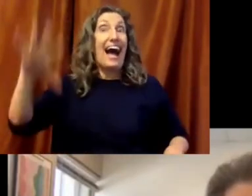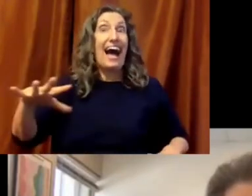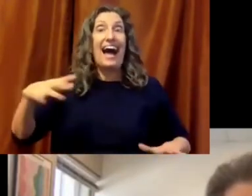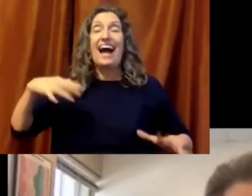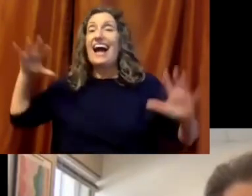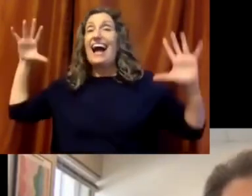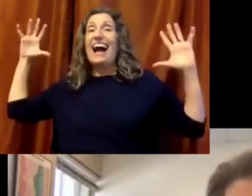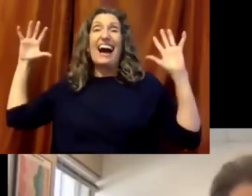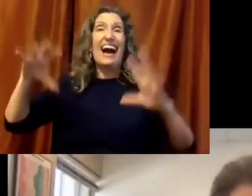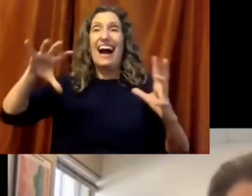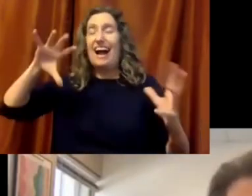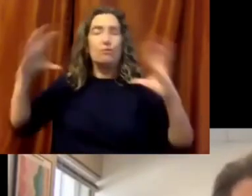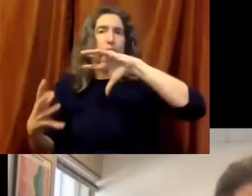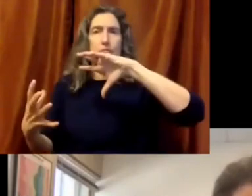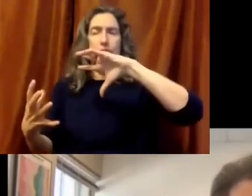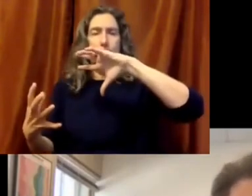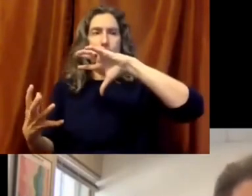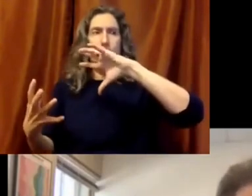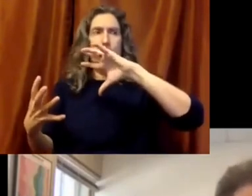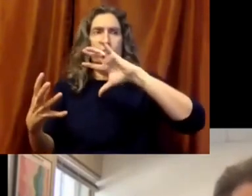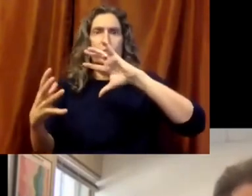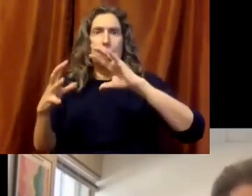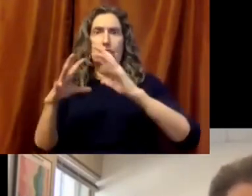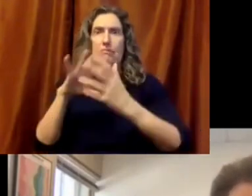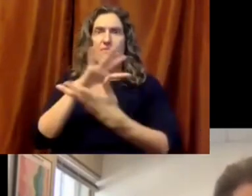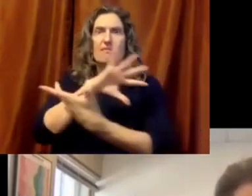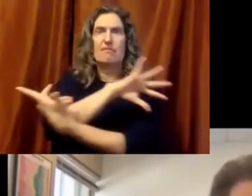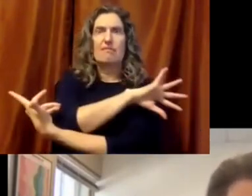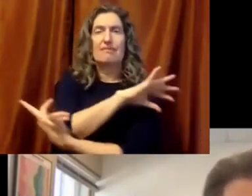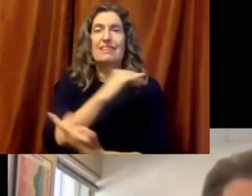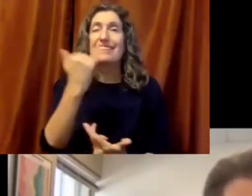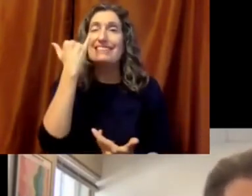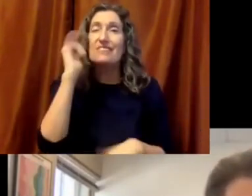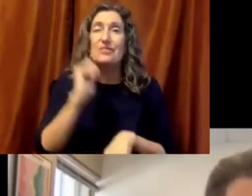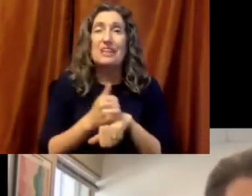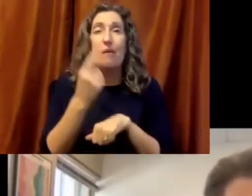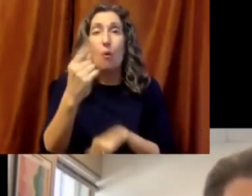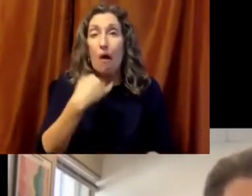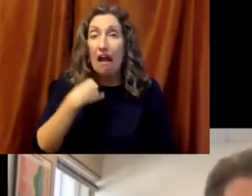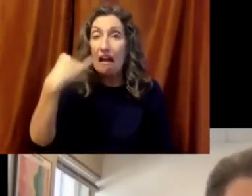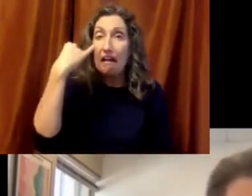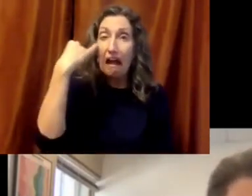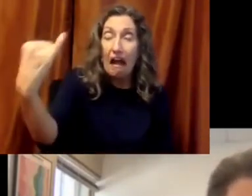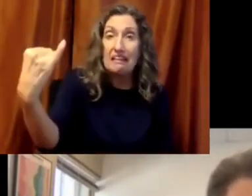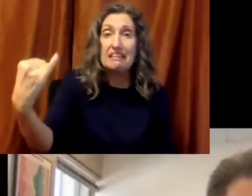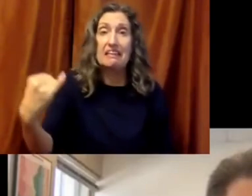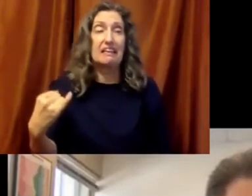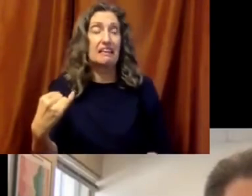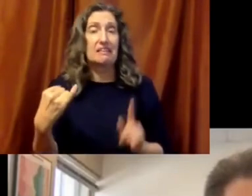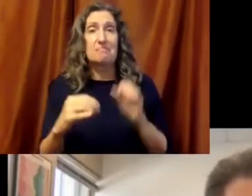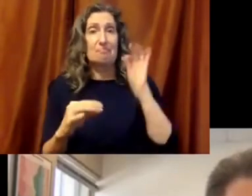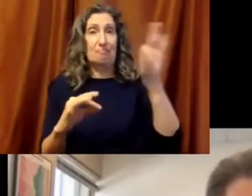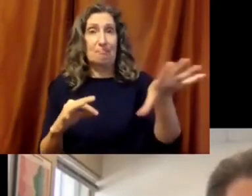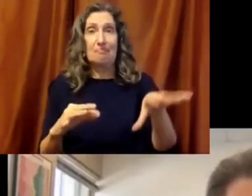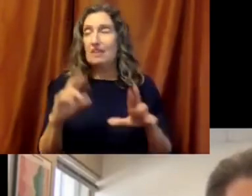bad, that, you know, we have an idea, and then somebody, you know, mandates it, and people who